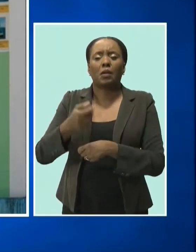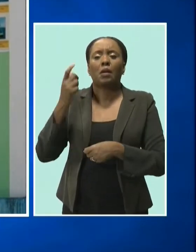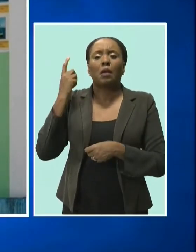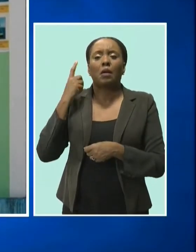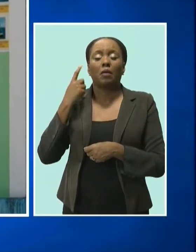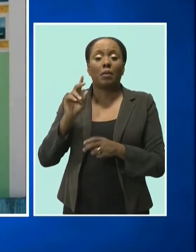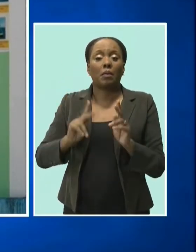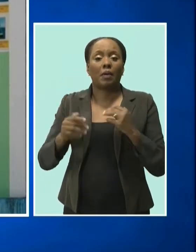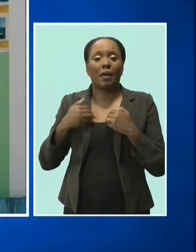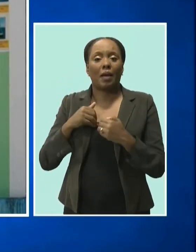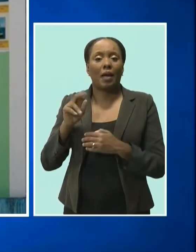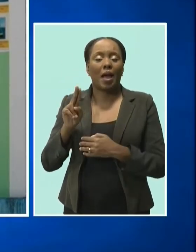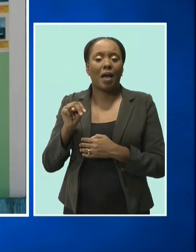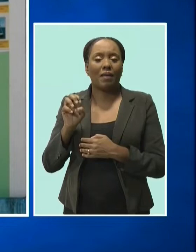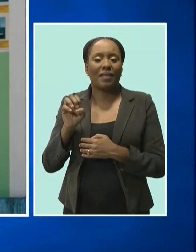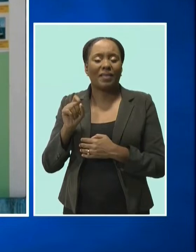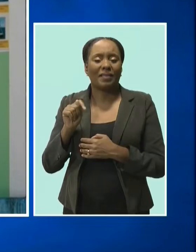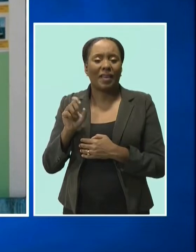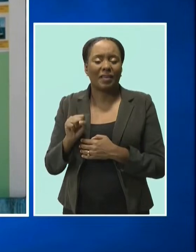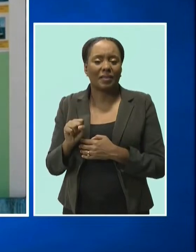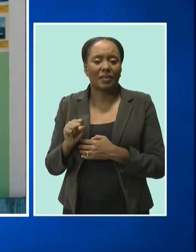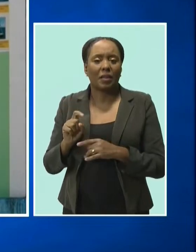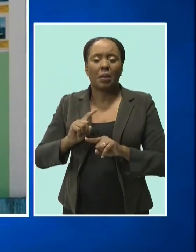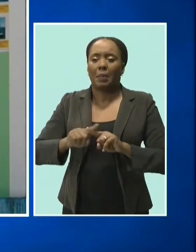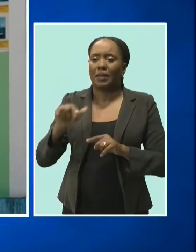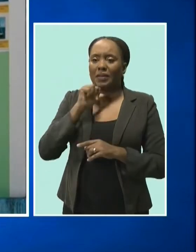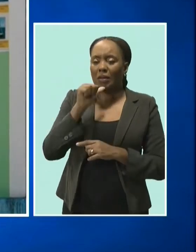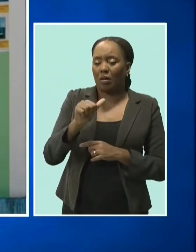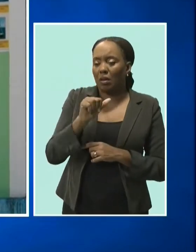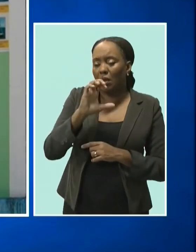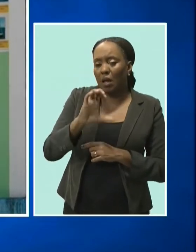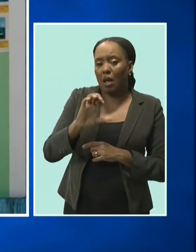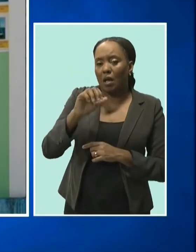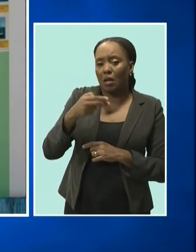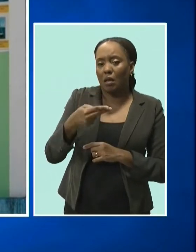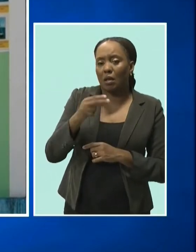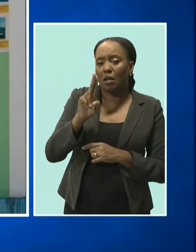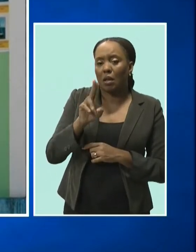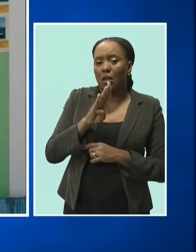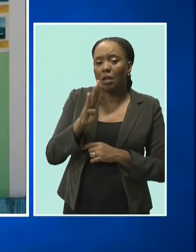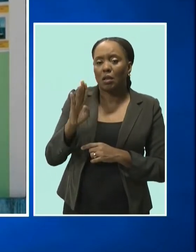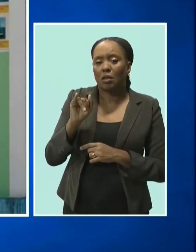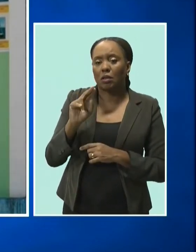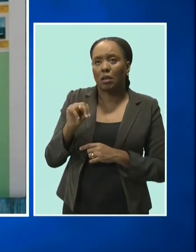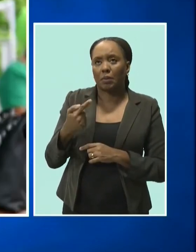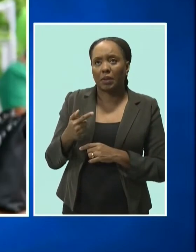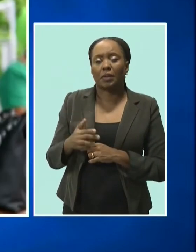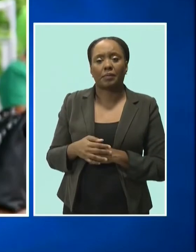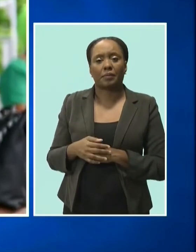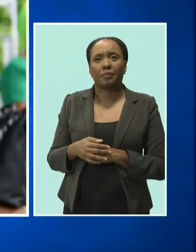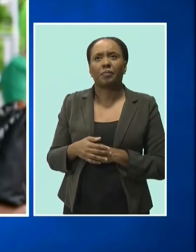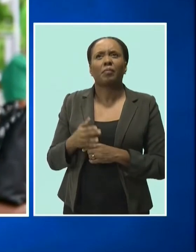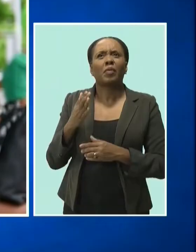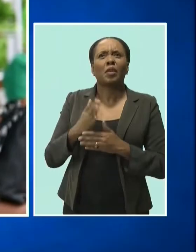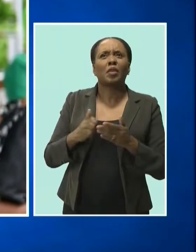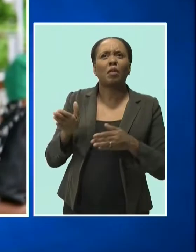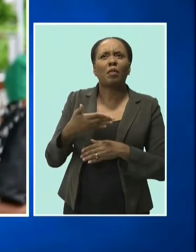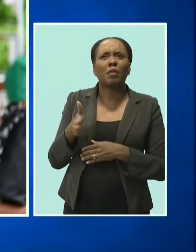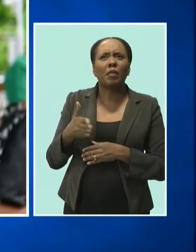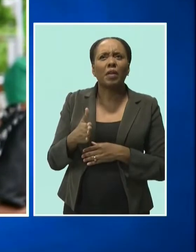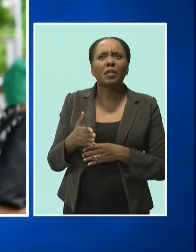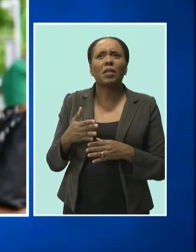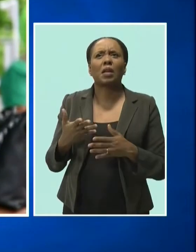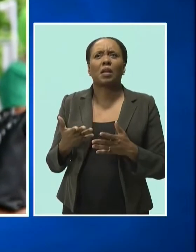fishing for chubbing. And people who are in the industry understand that fully. The fish that are under threat are the chubbs.